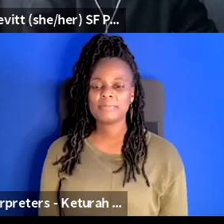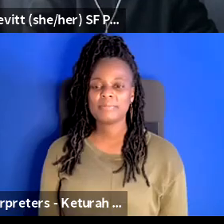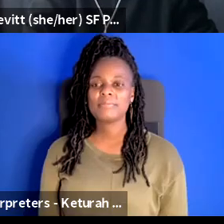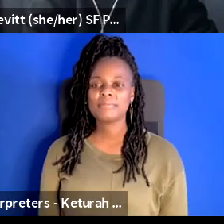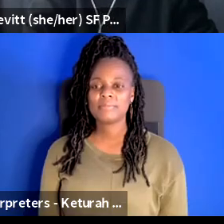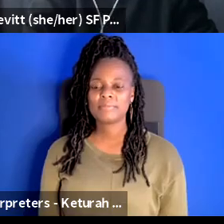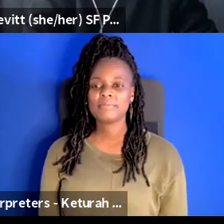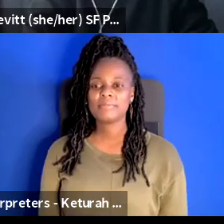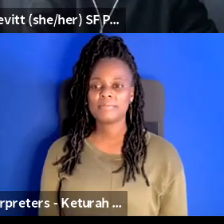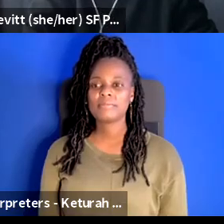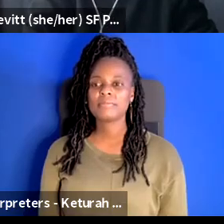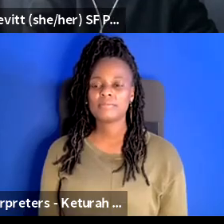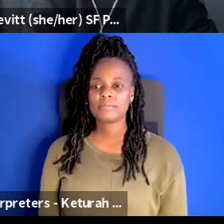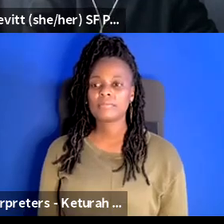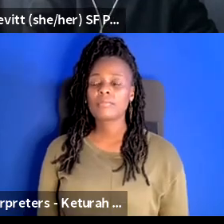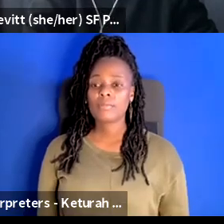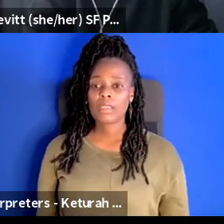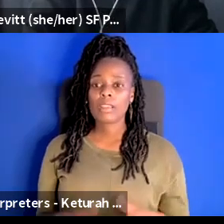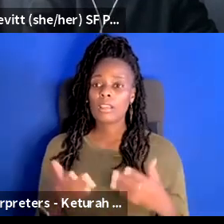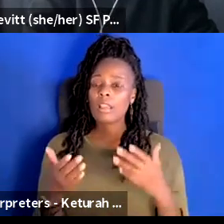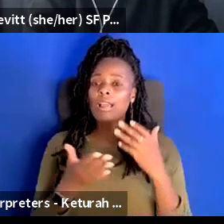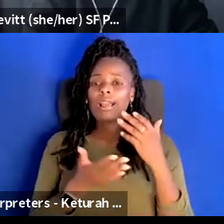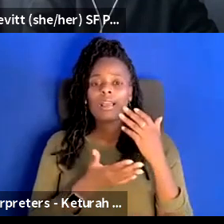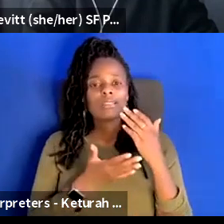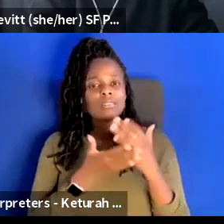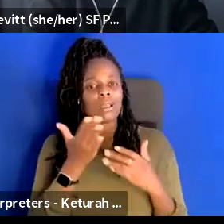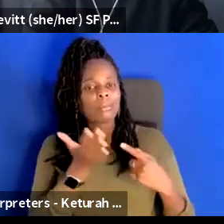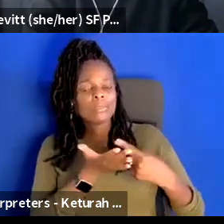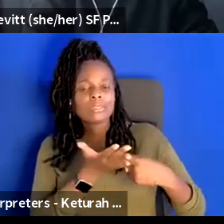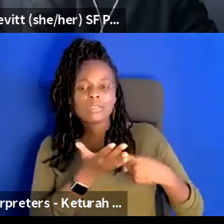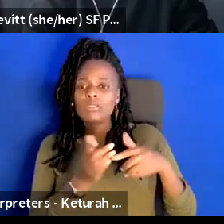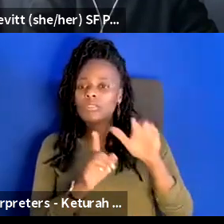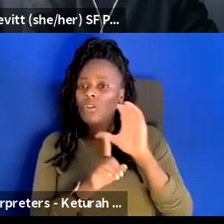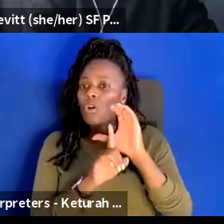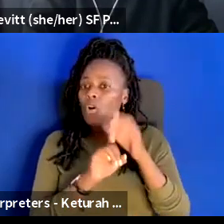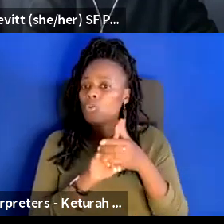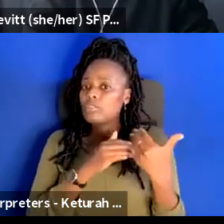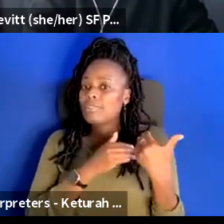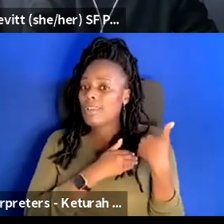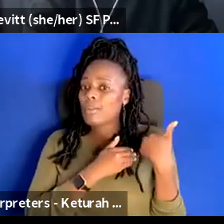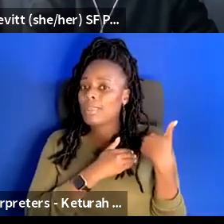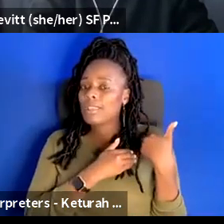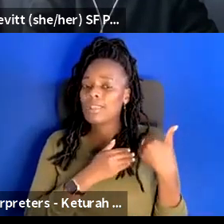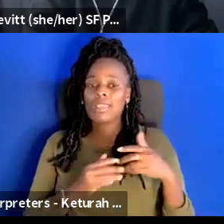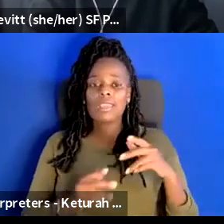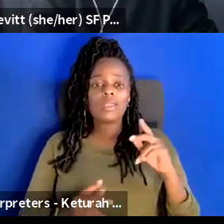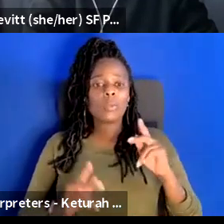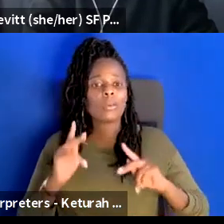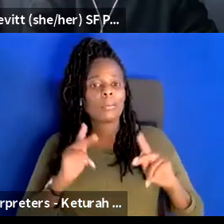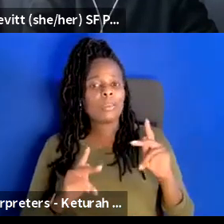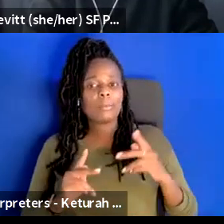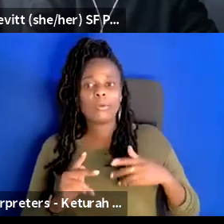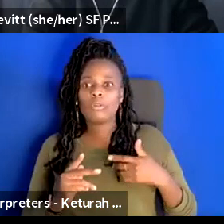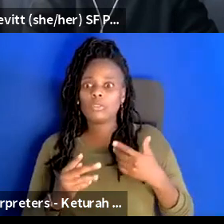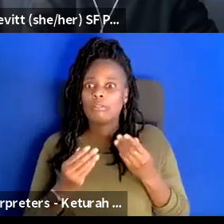you know Mia Mingus talks about a culture of accountability that once someone feels comfortable to let you in on one problem they're having one